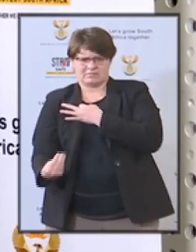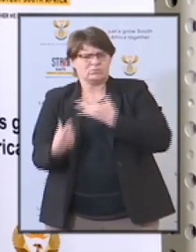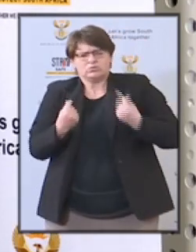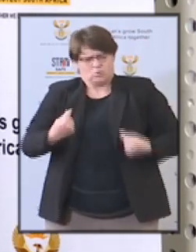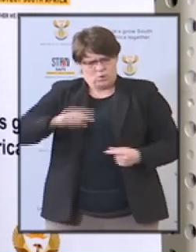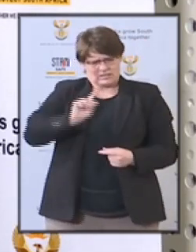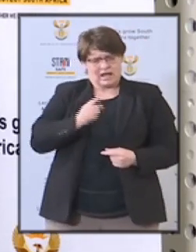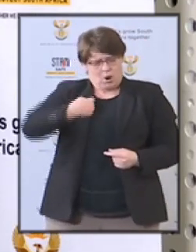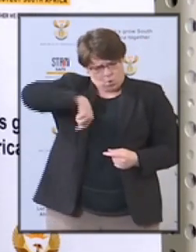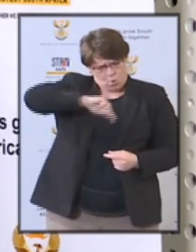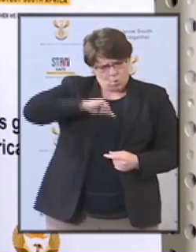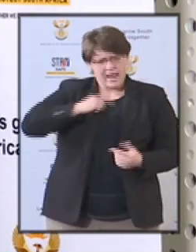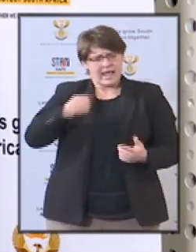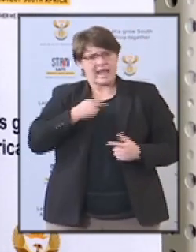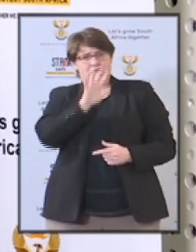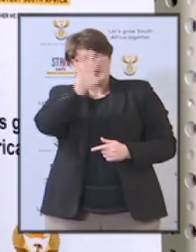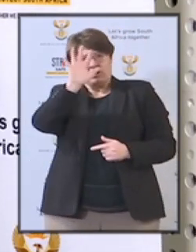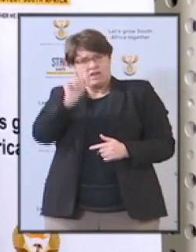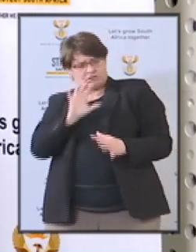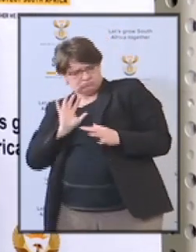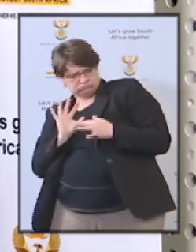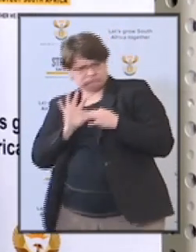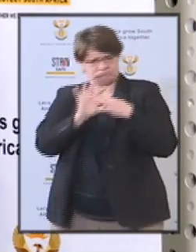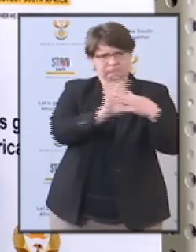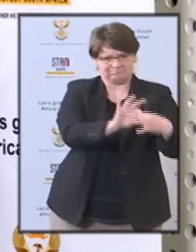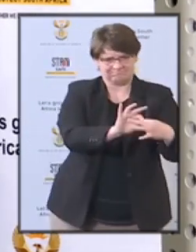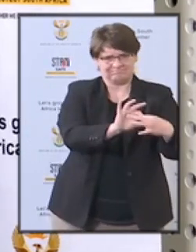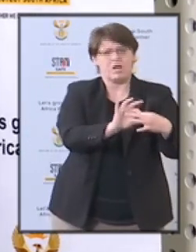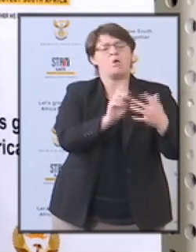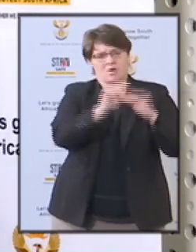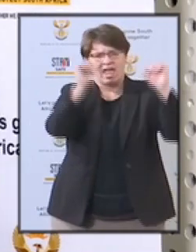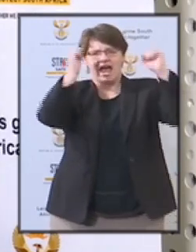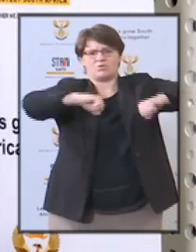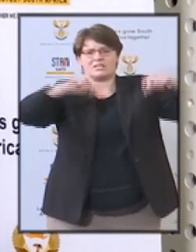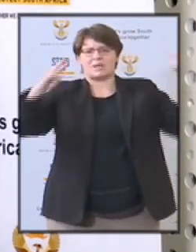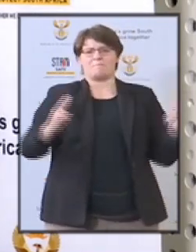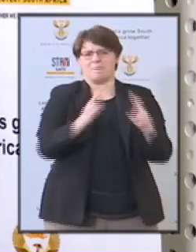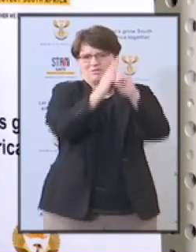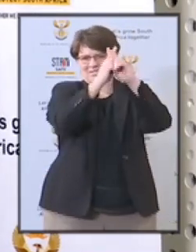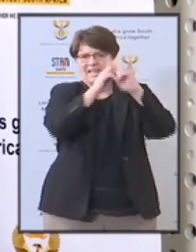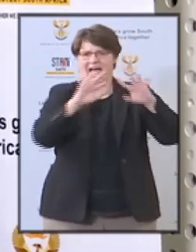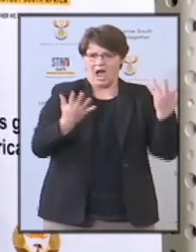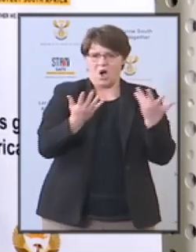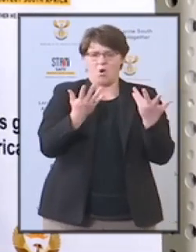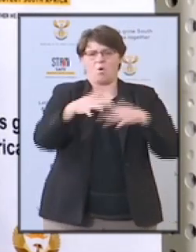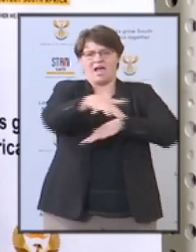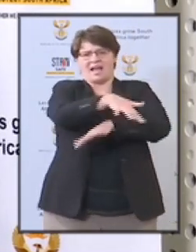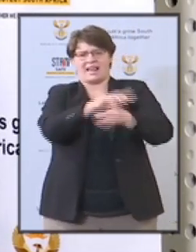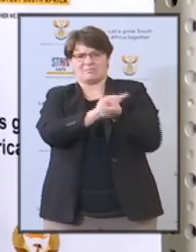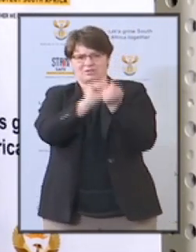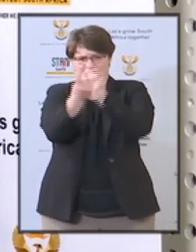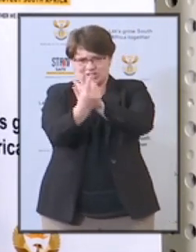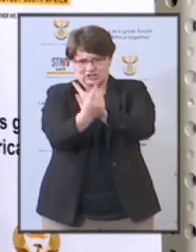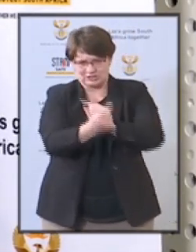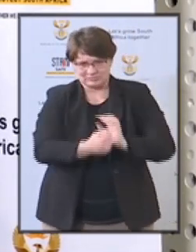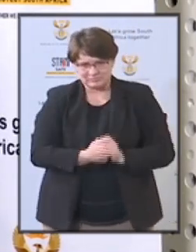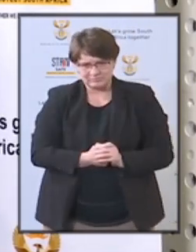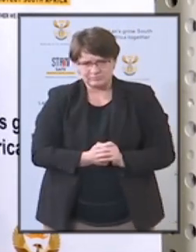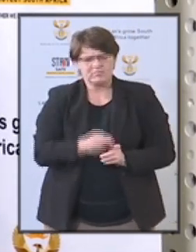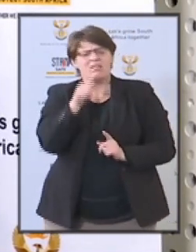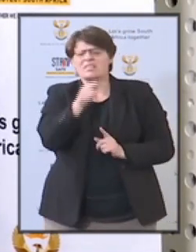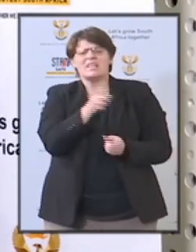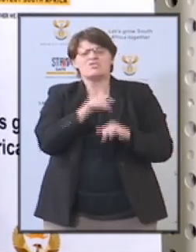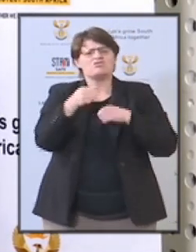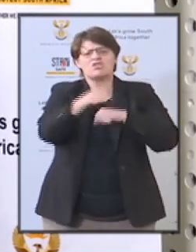give expression to South Africa's commitment to the Paris Agreement on Climate Change. The strategy that was developed in